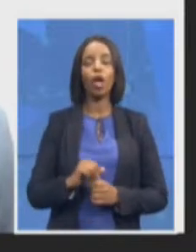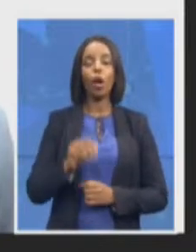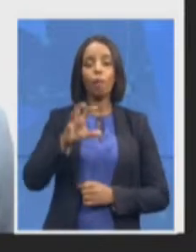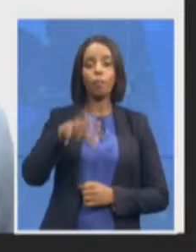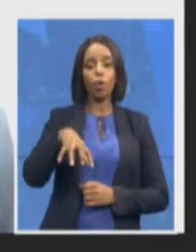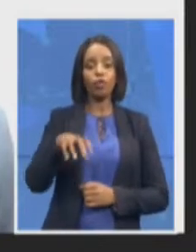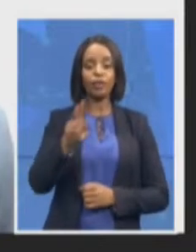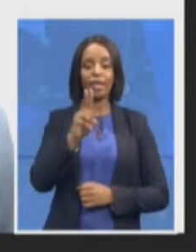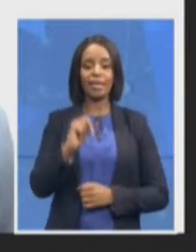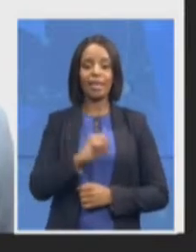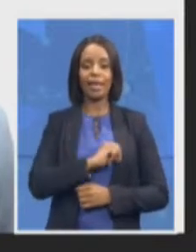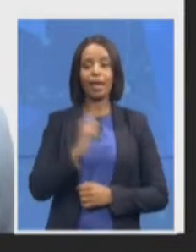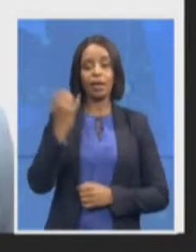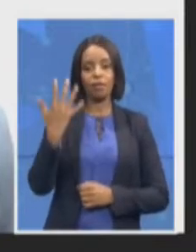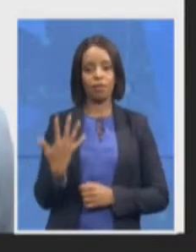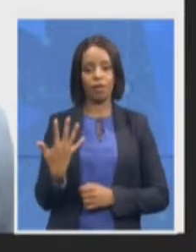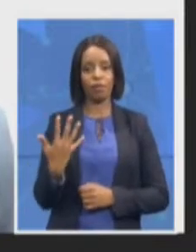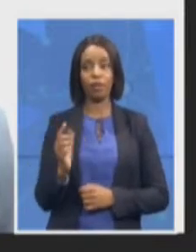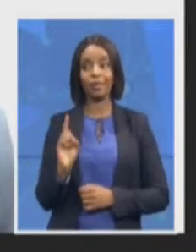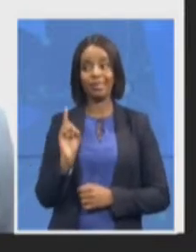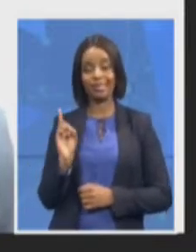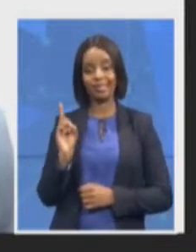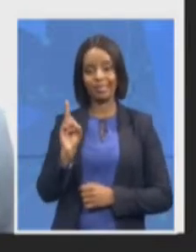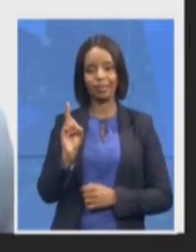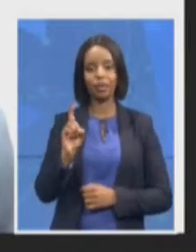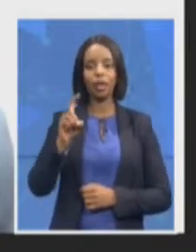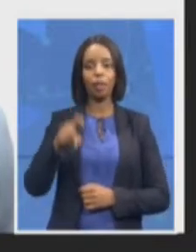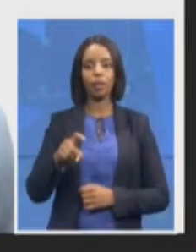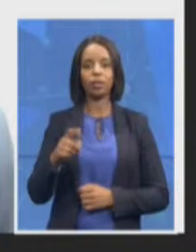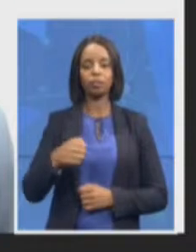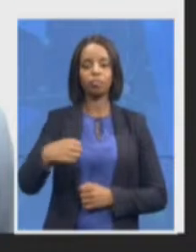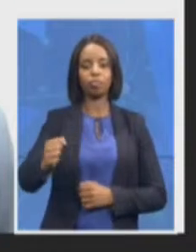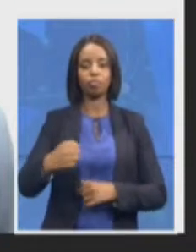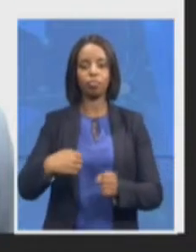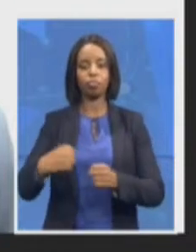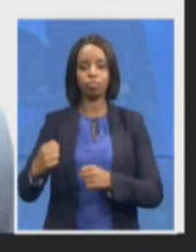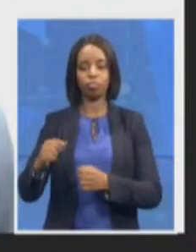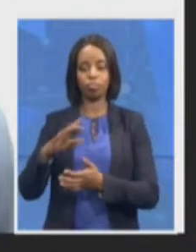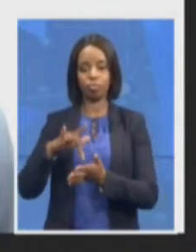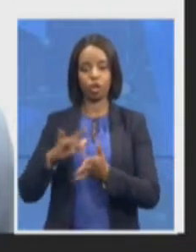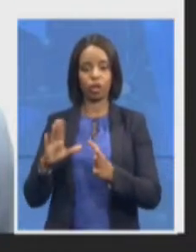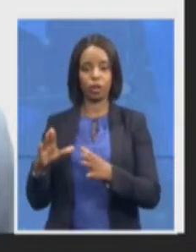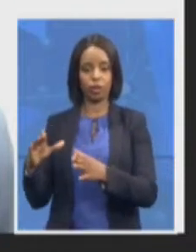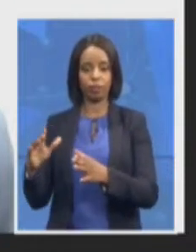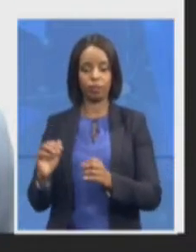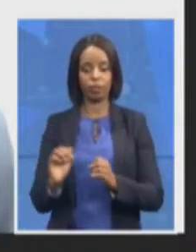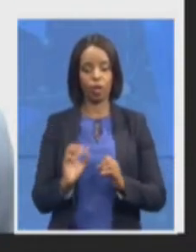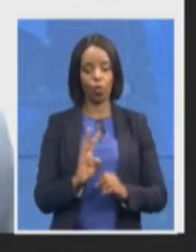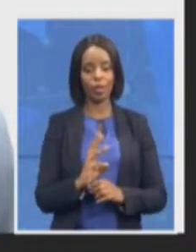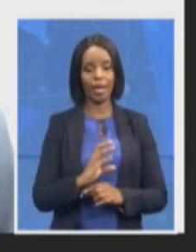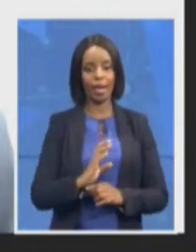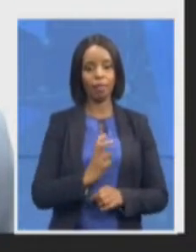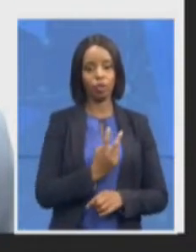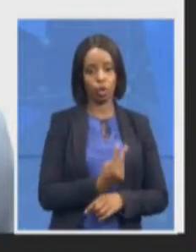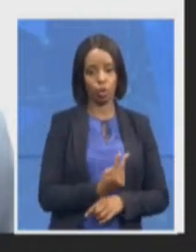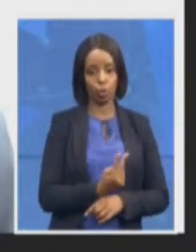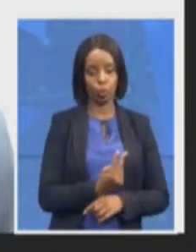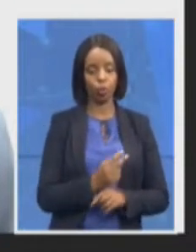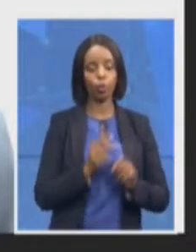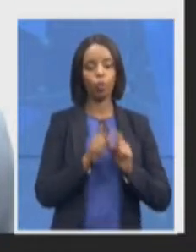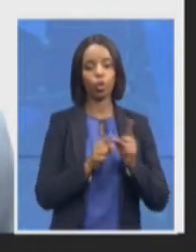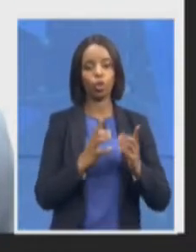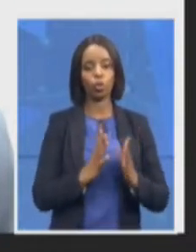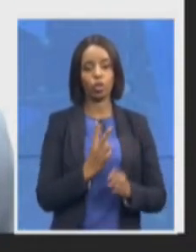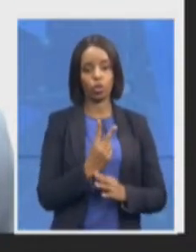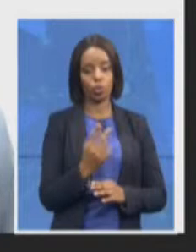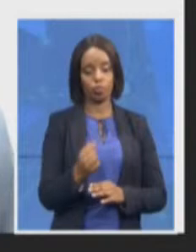still be filled we have two posts created in the western cape two of those posts have been filled we have four posts created in the